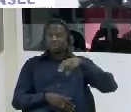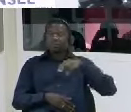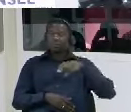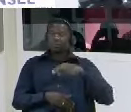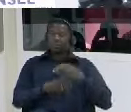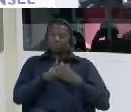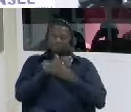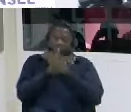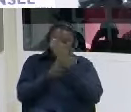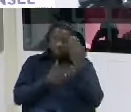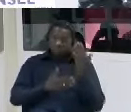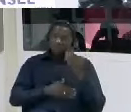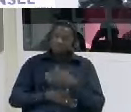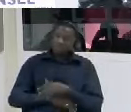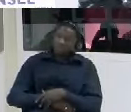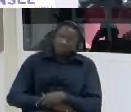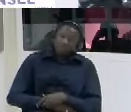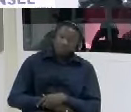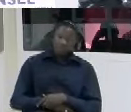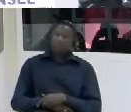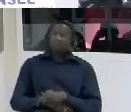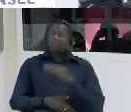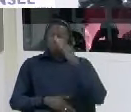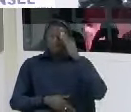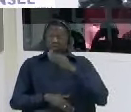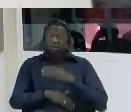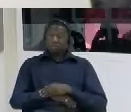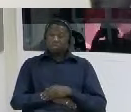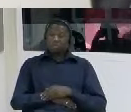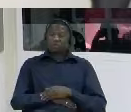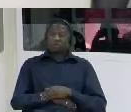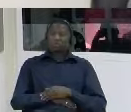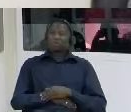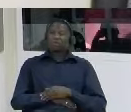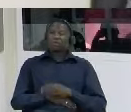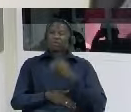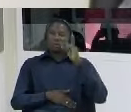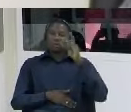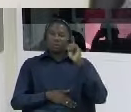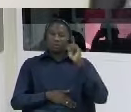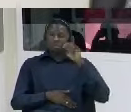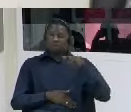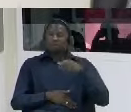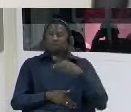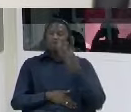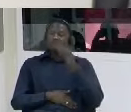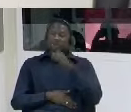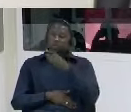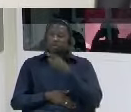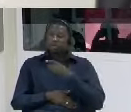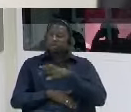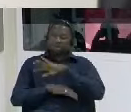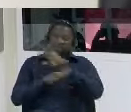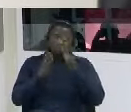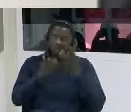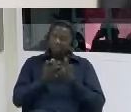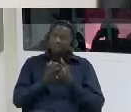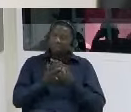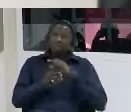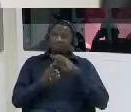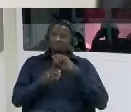thank you very much i'm uh on rebel dem if you have any final remarks to make please proceed now